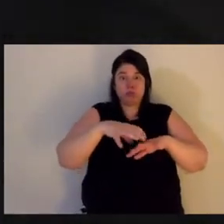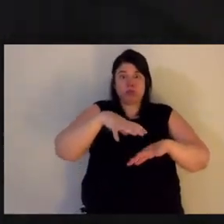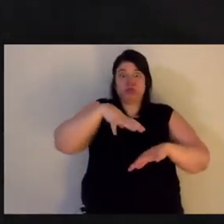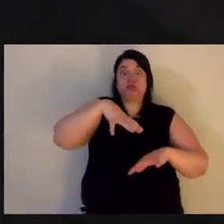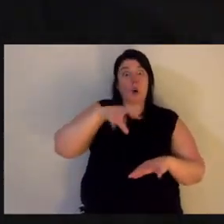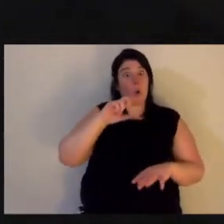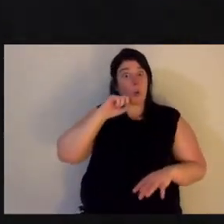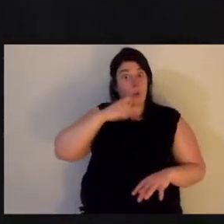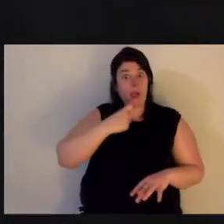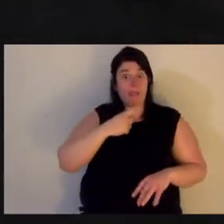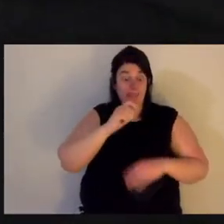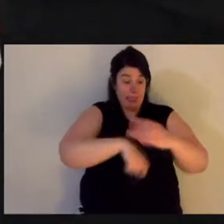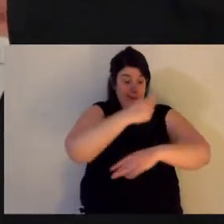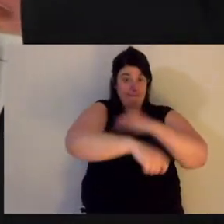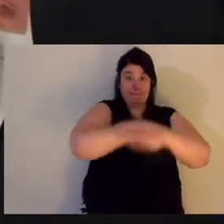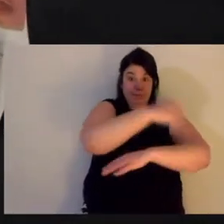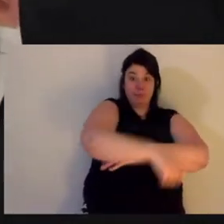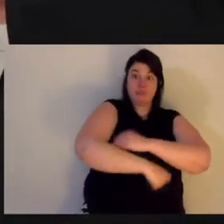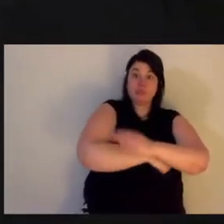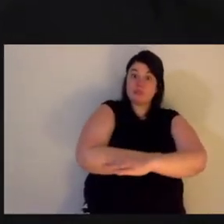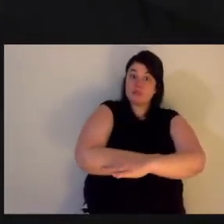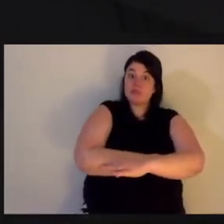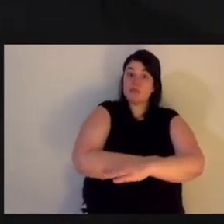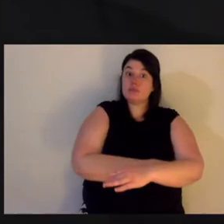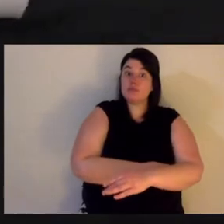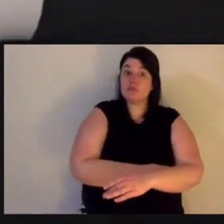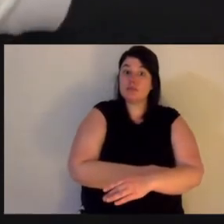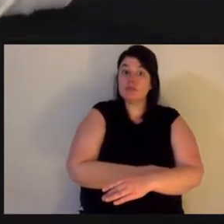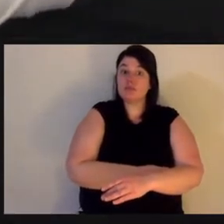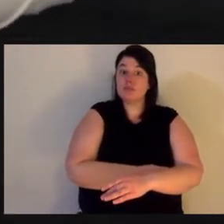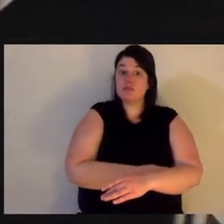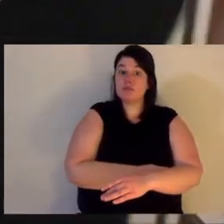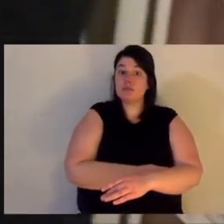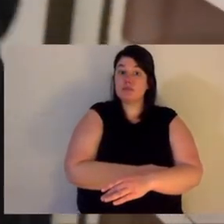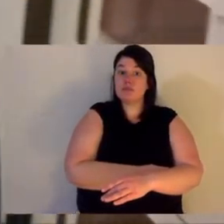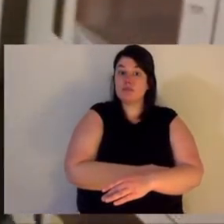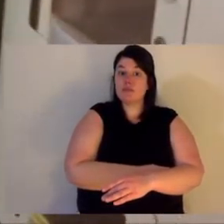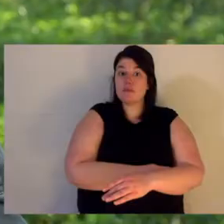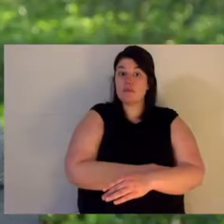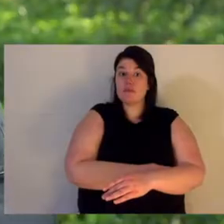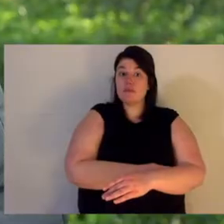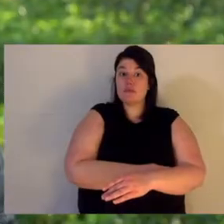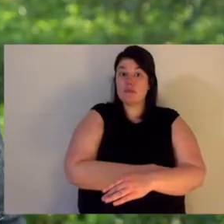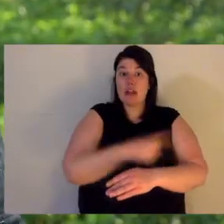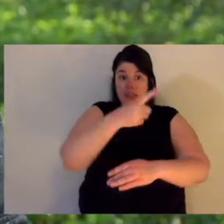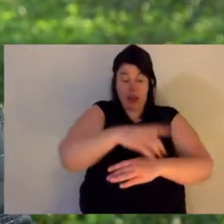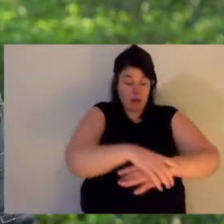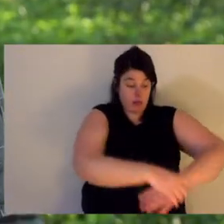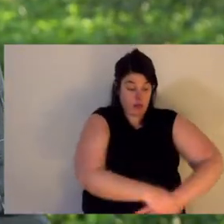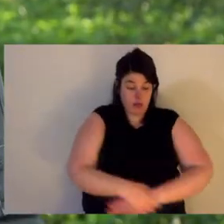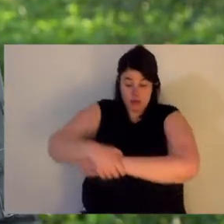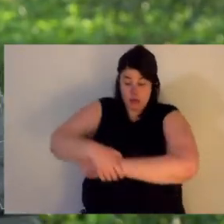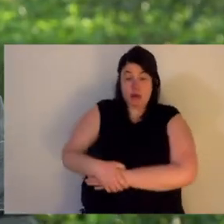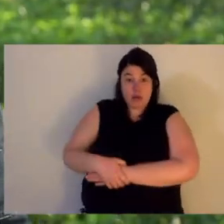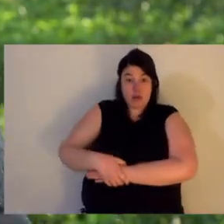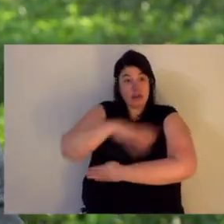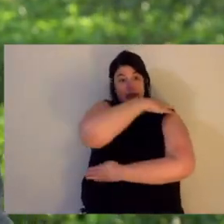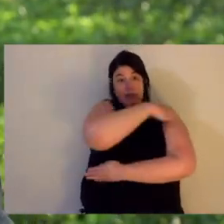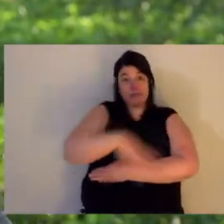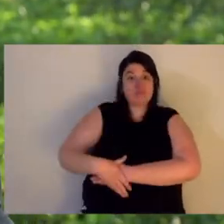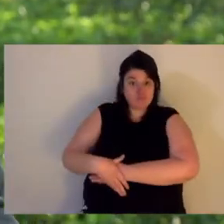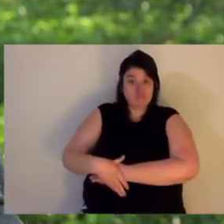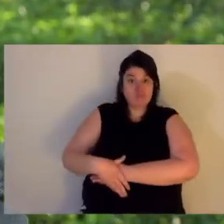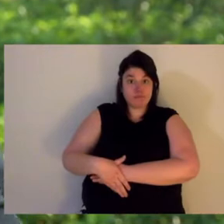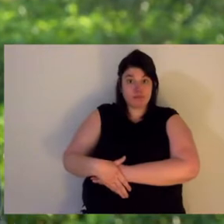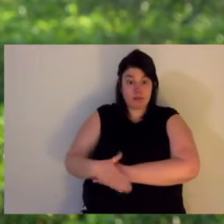or just put your arm in a sling and hold it there. Keep it really soft. Once you've got it there, you need to remain